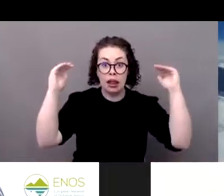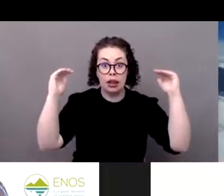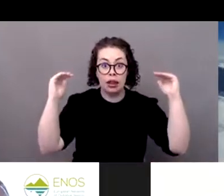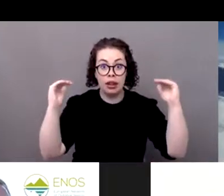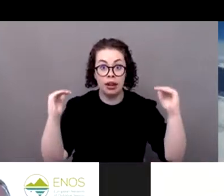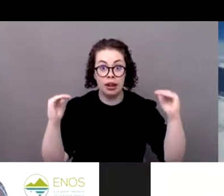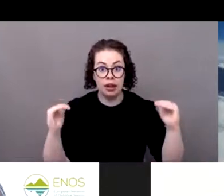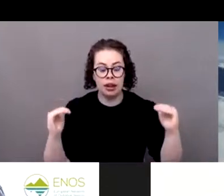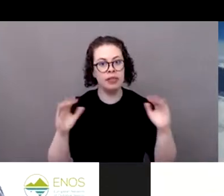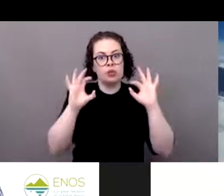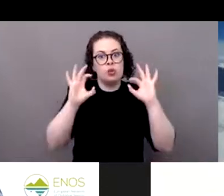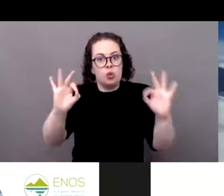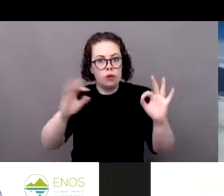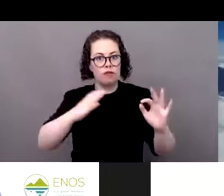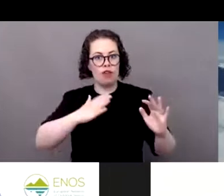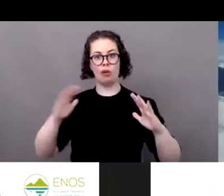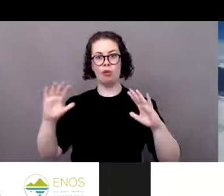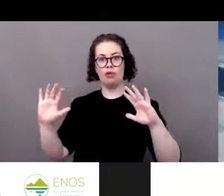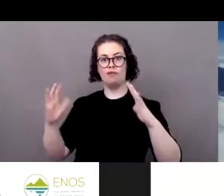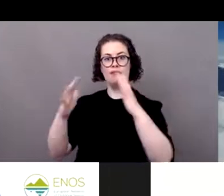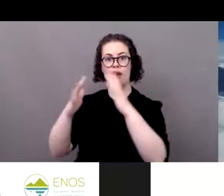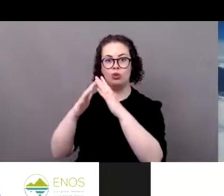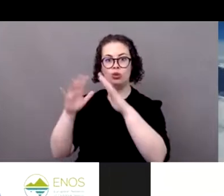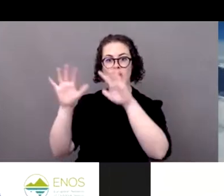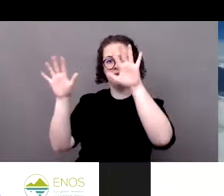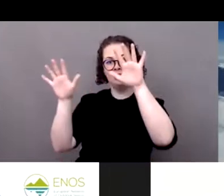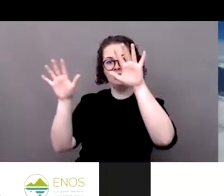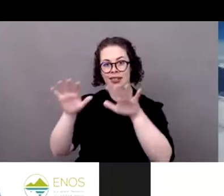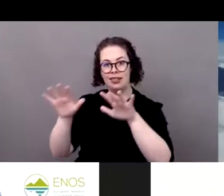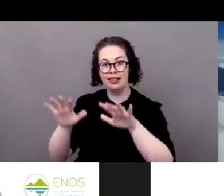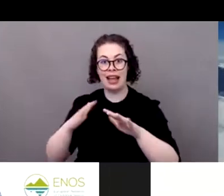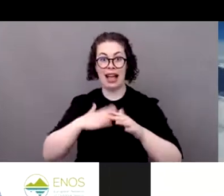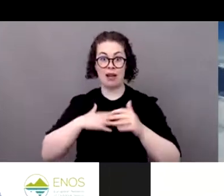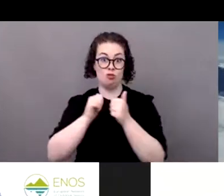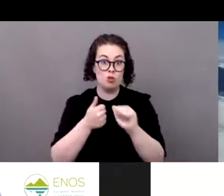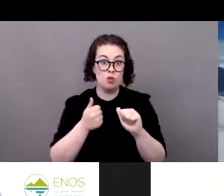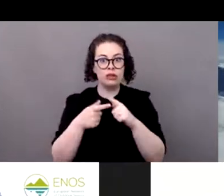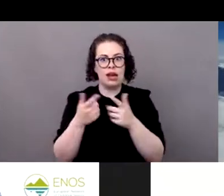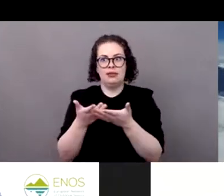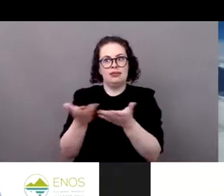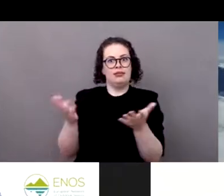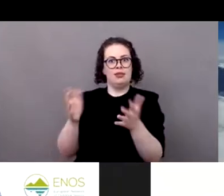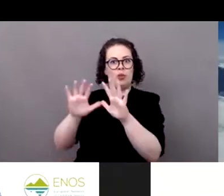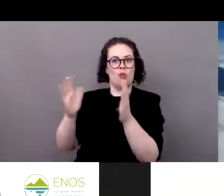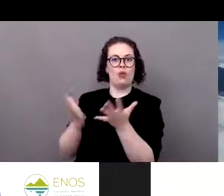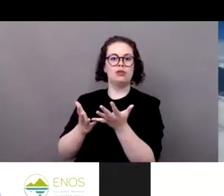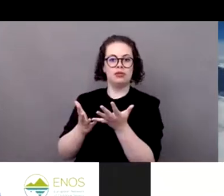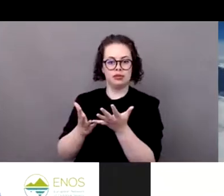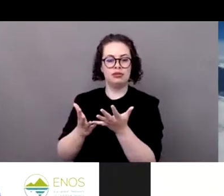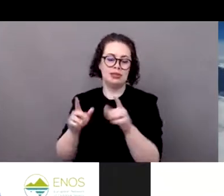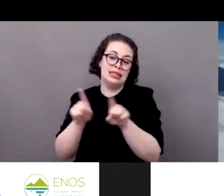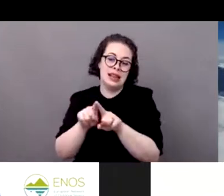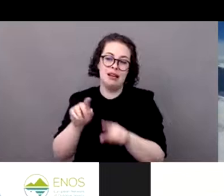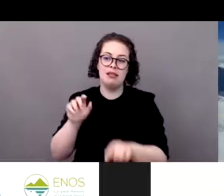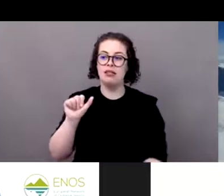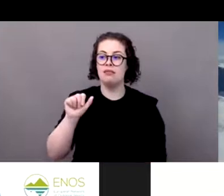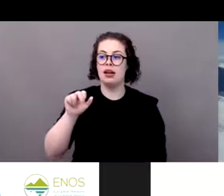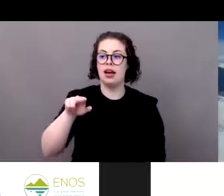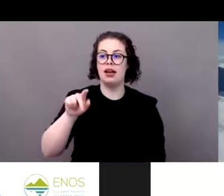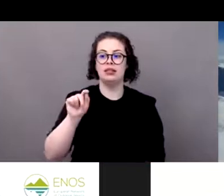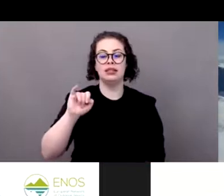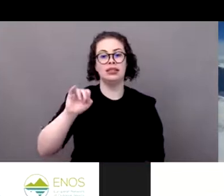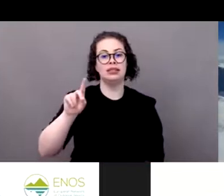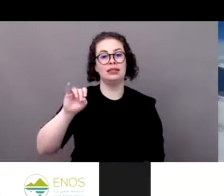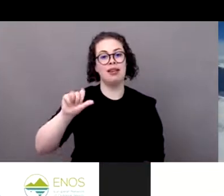economic aspects and environmental aspects, as Antille was just mentioning. And as our founder Jeremy Jones